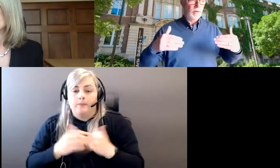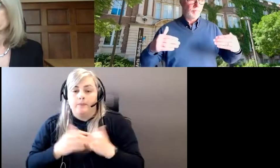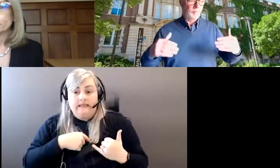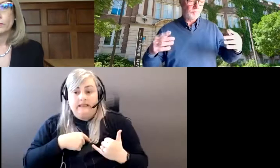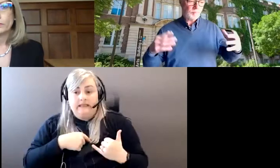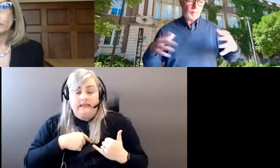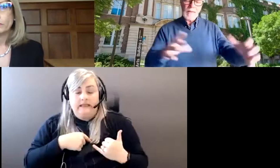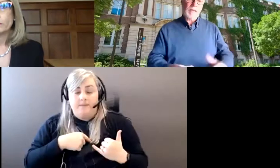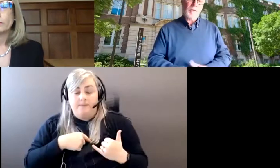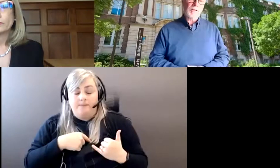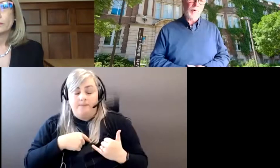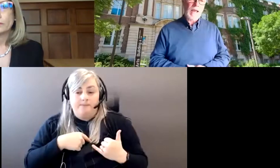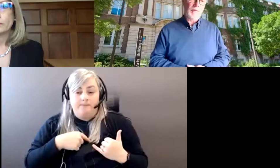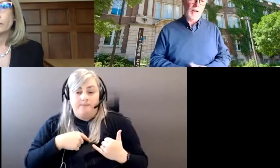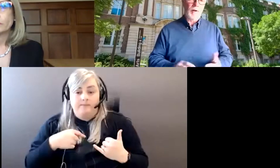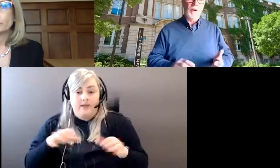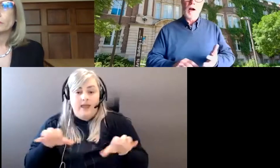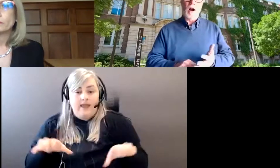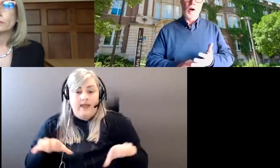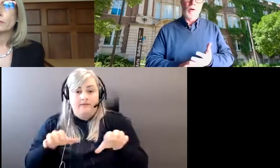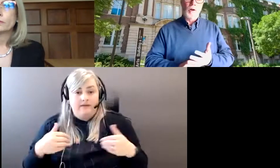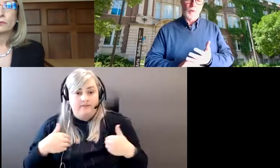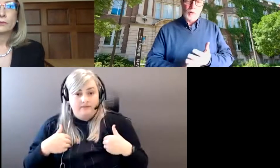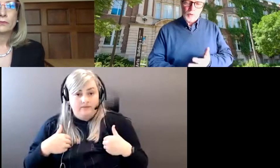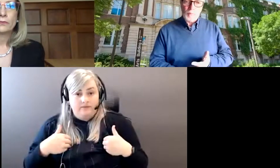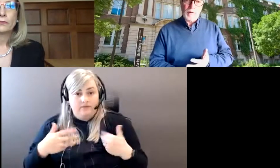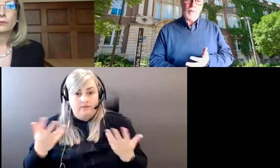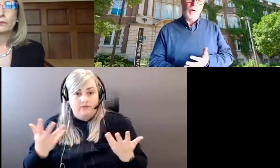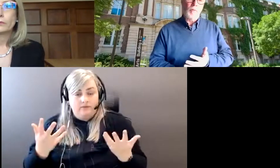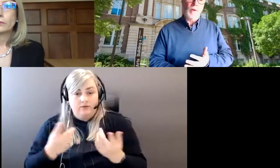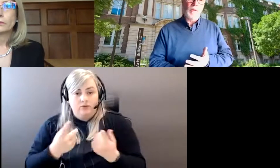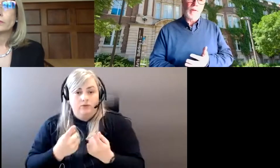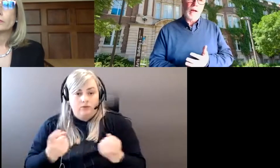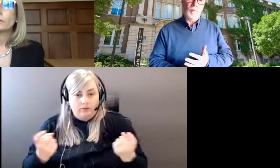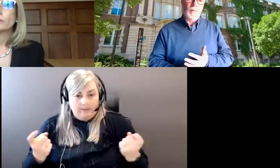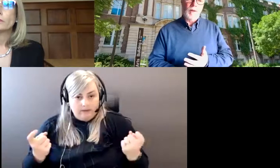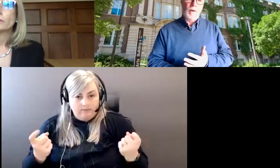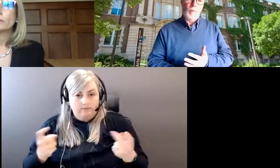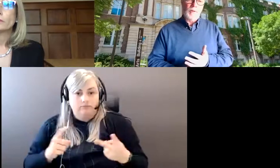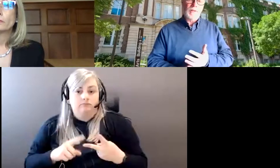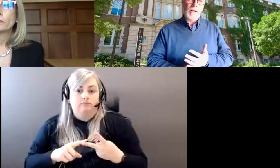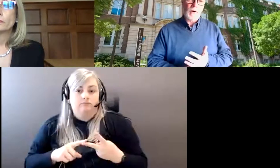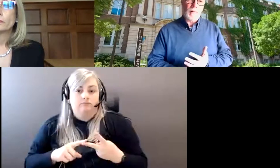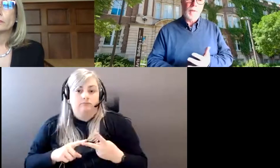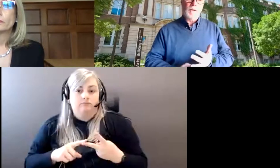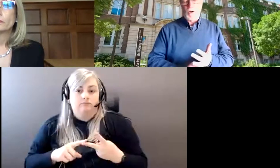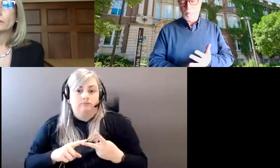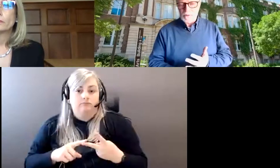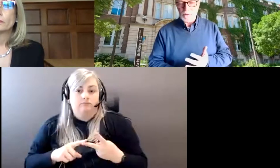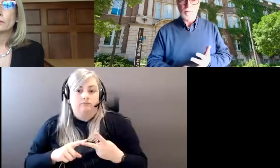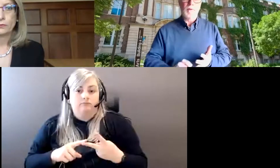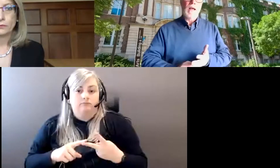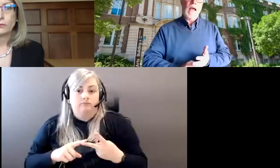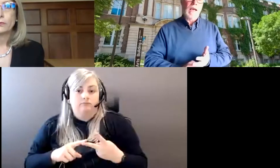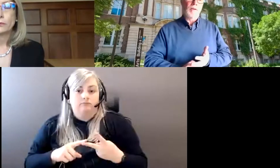the, the, the activities that we have there are recruitment with, um, with Sarah, Sarah